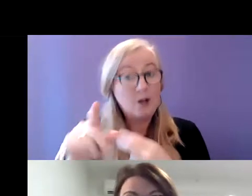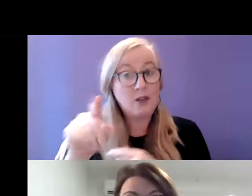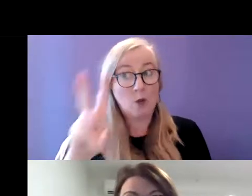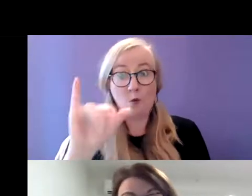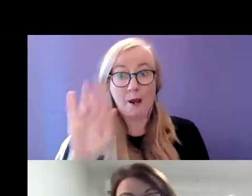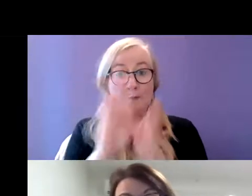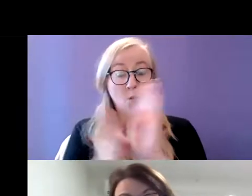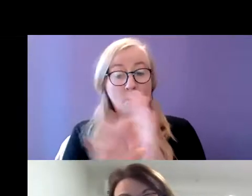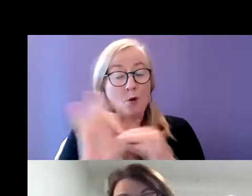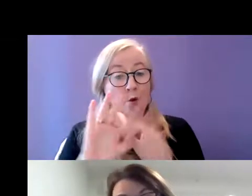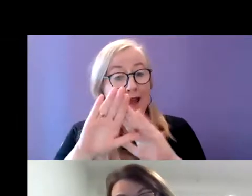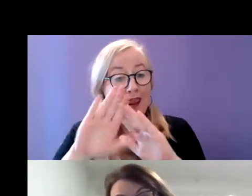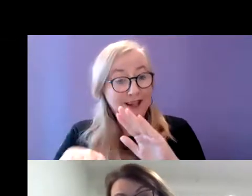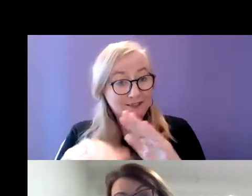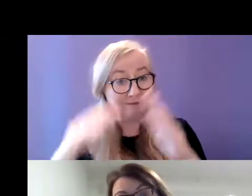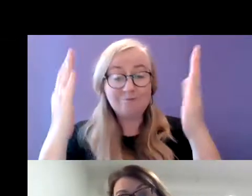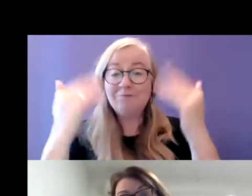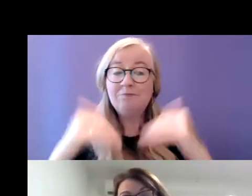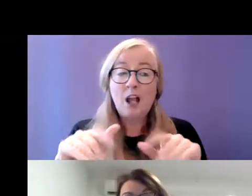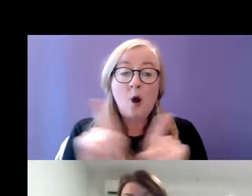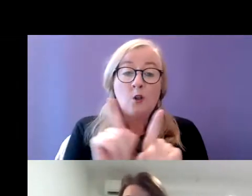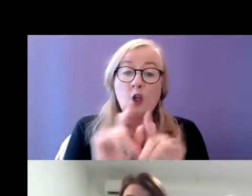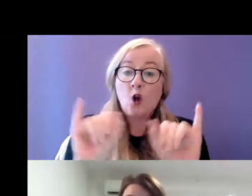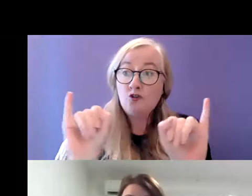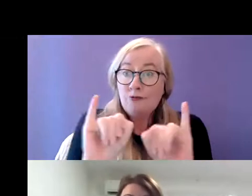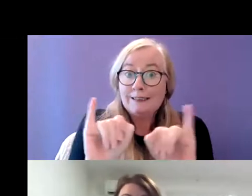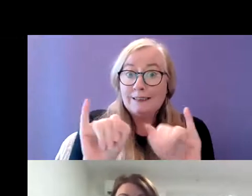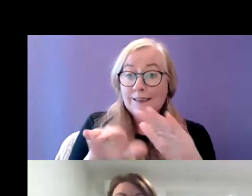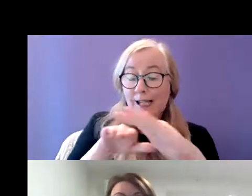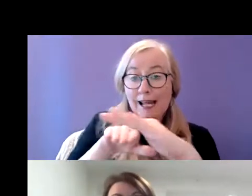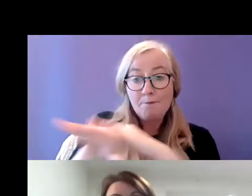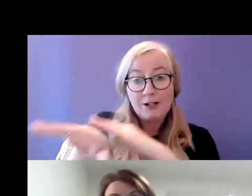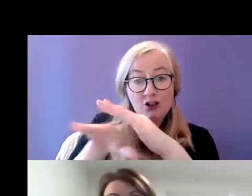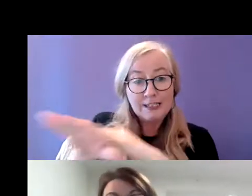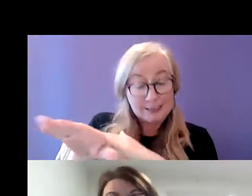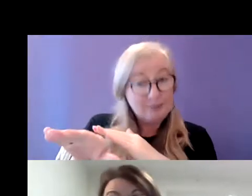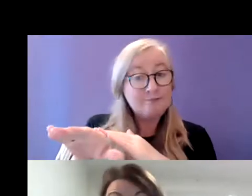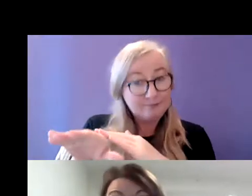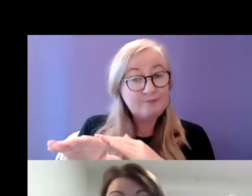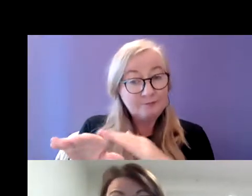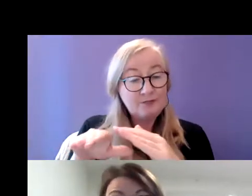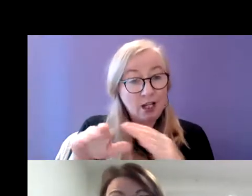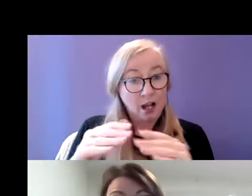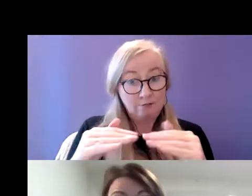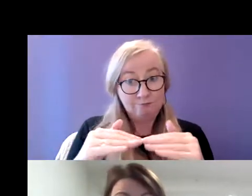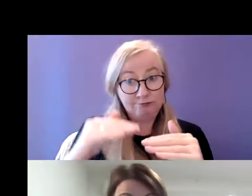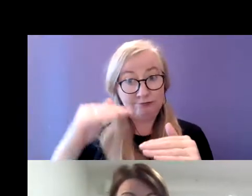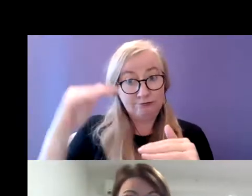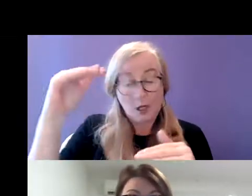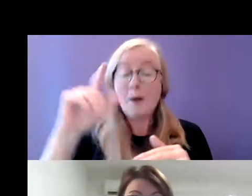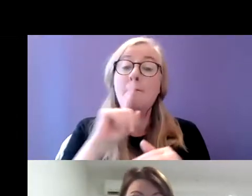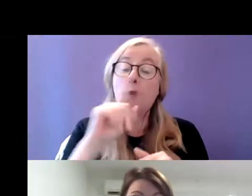homelessness. And for factors leading to crisis admission, there's a variety of factors that impact on crisis admissions and there is some overlap